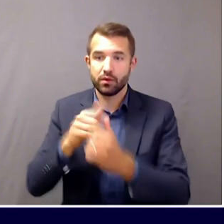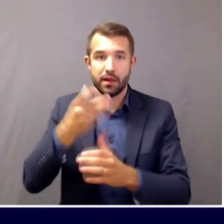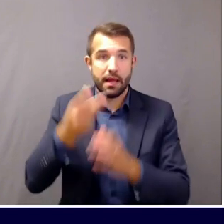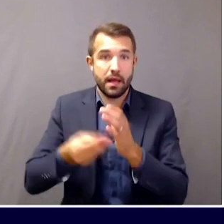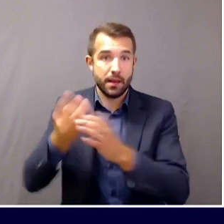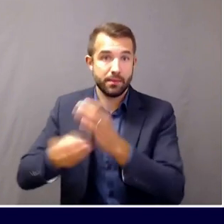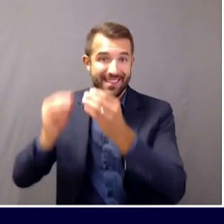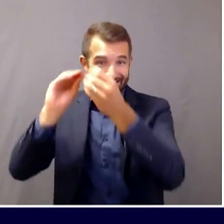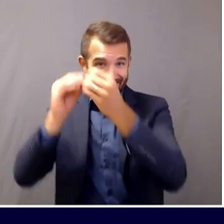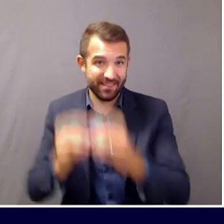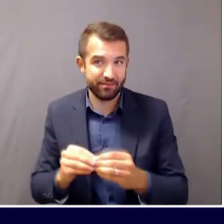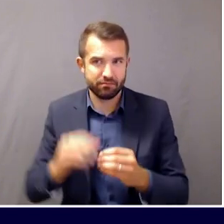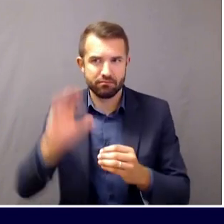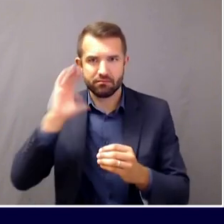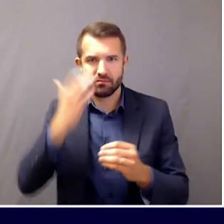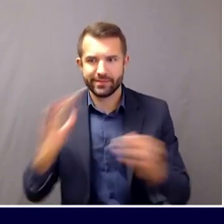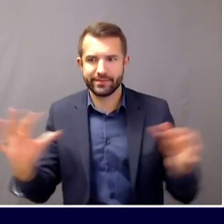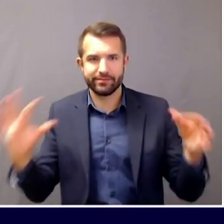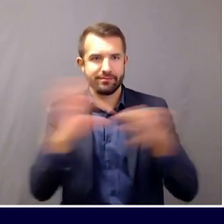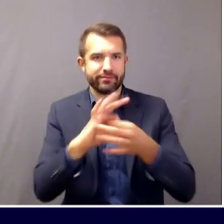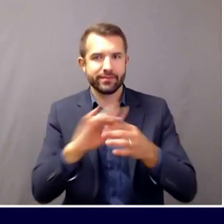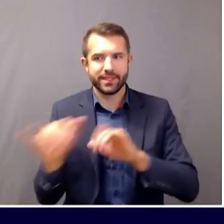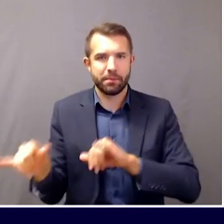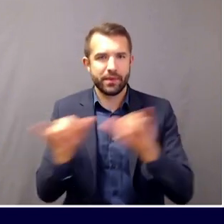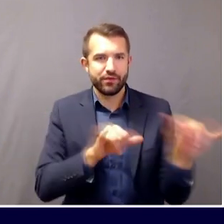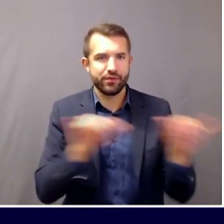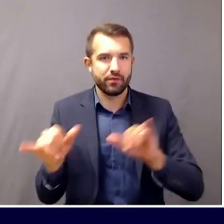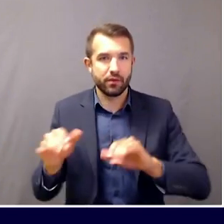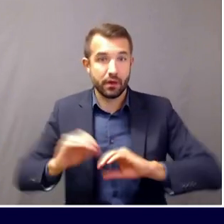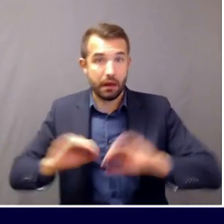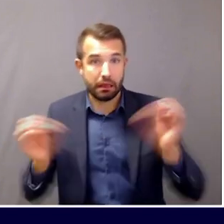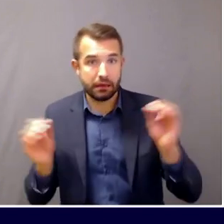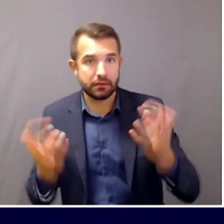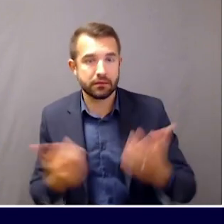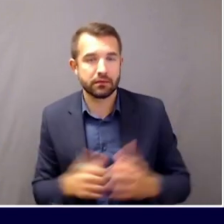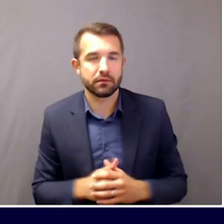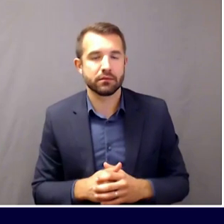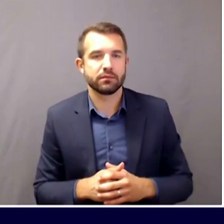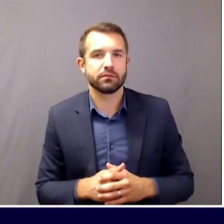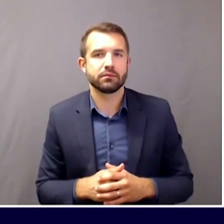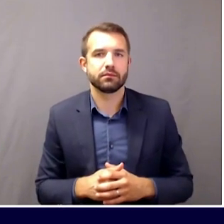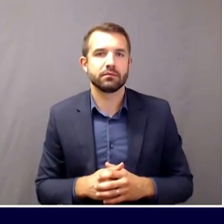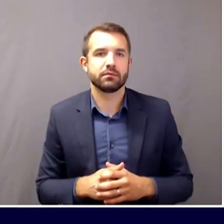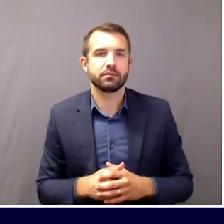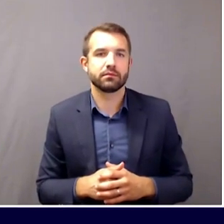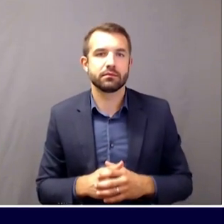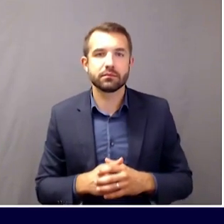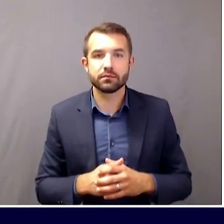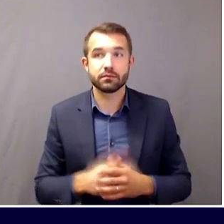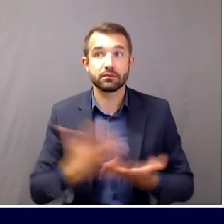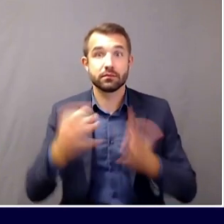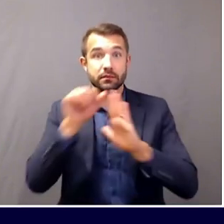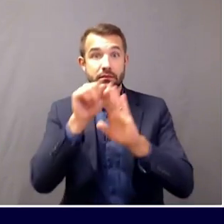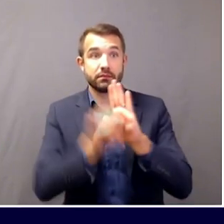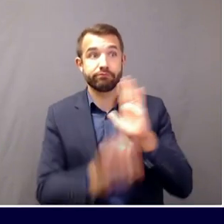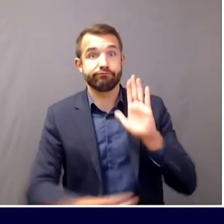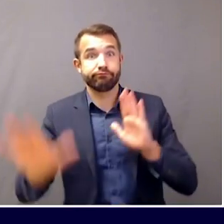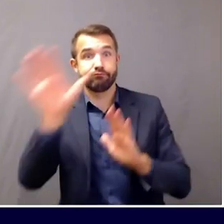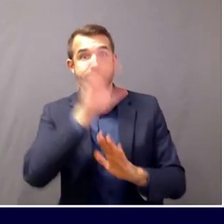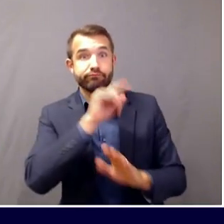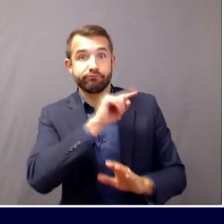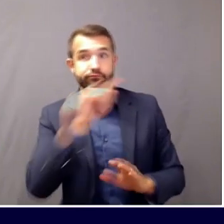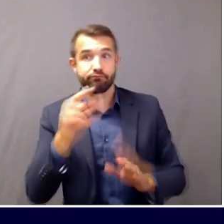offers for support is a list of the states that have mask orders and the rates there, which doesn't necessarily indicate compliance levels.